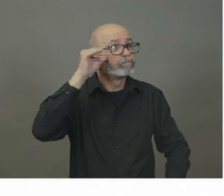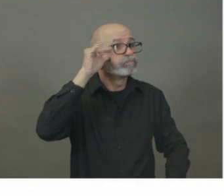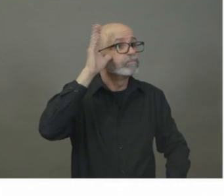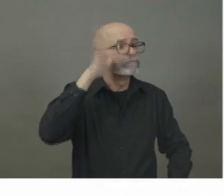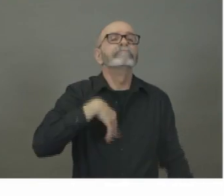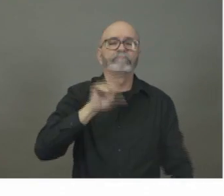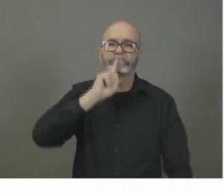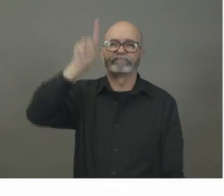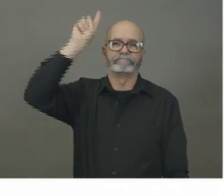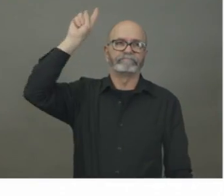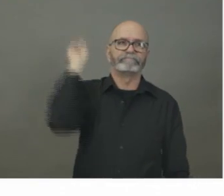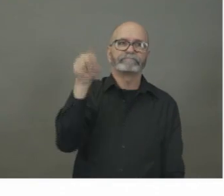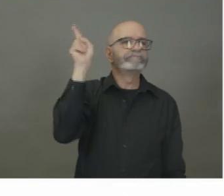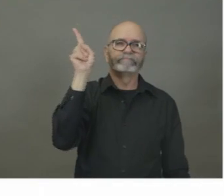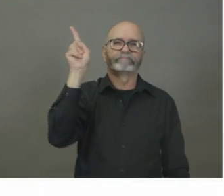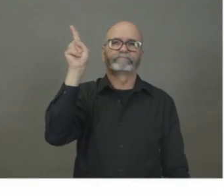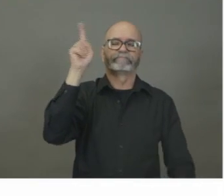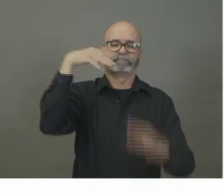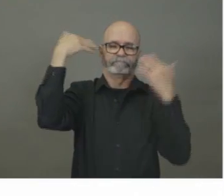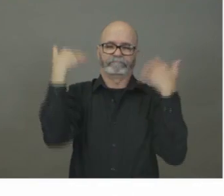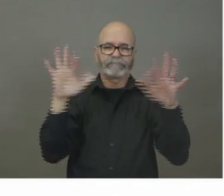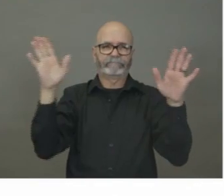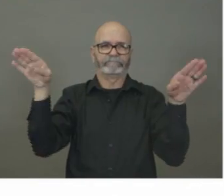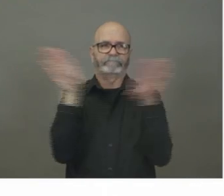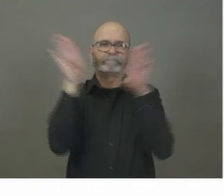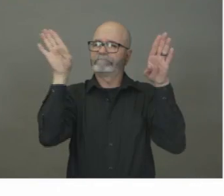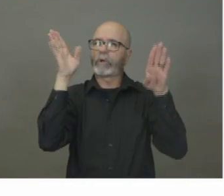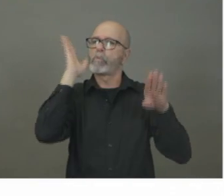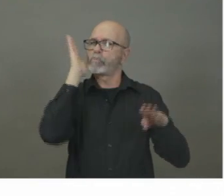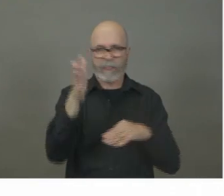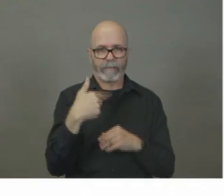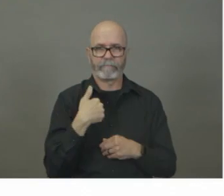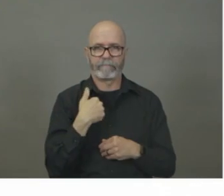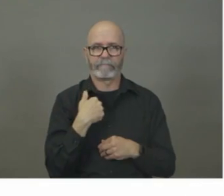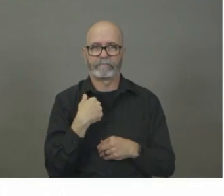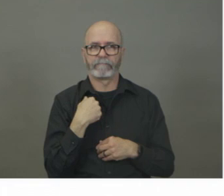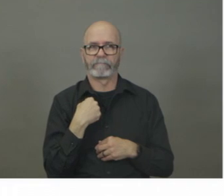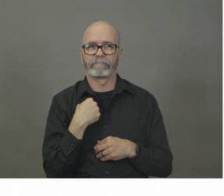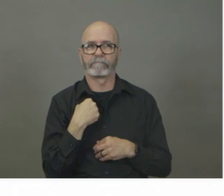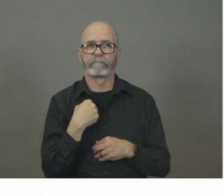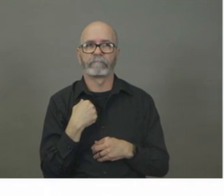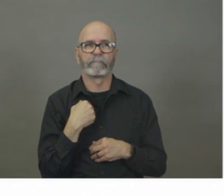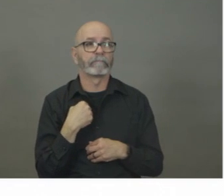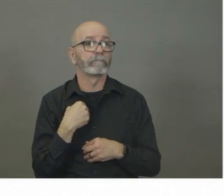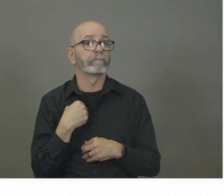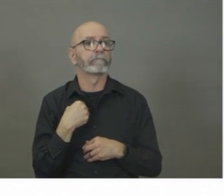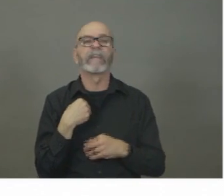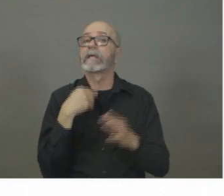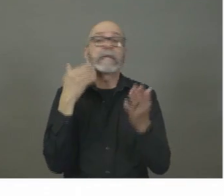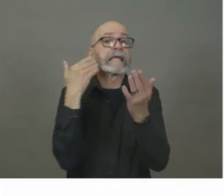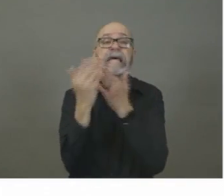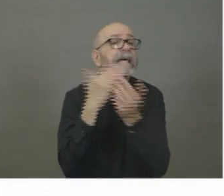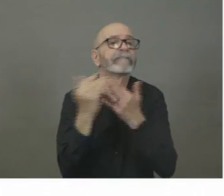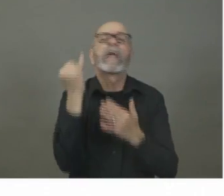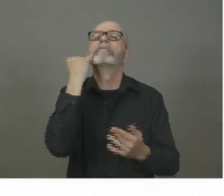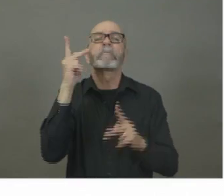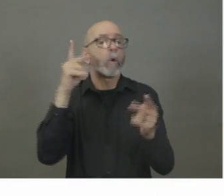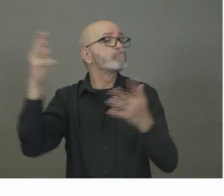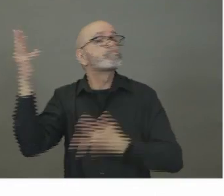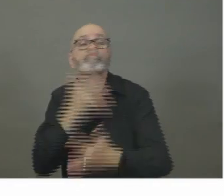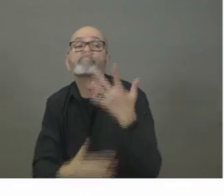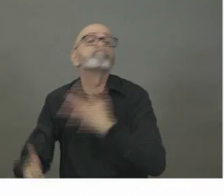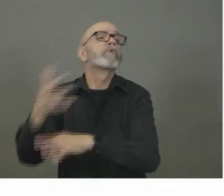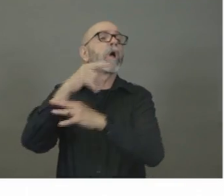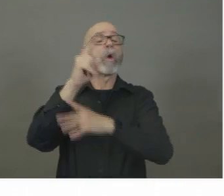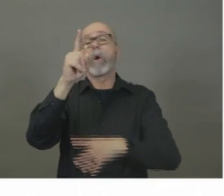to actually order. So, for instance, we could at some point order that gatherings over whatever size we choose are